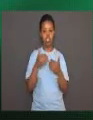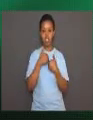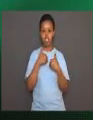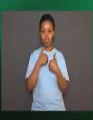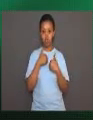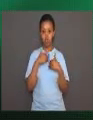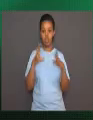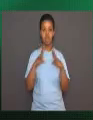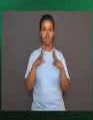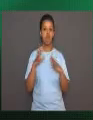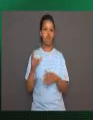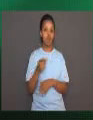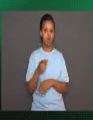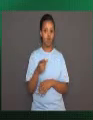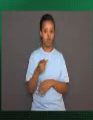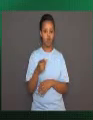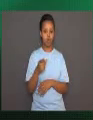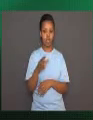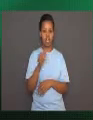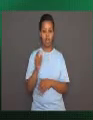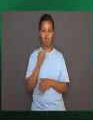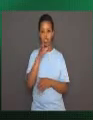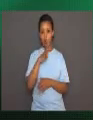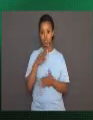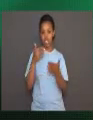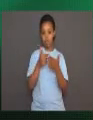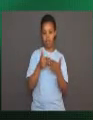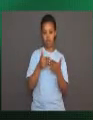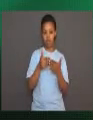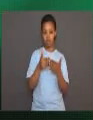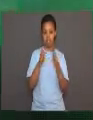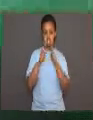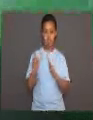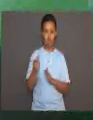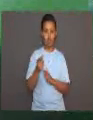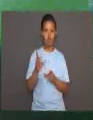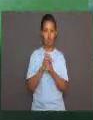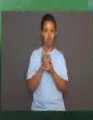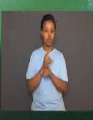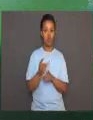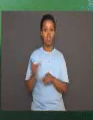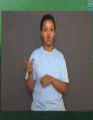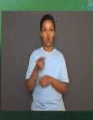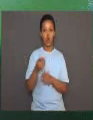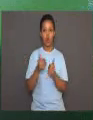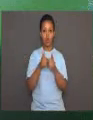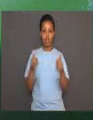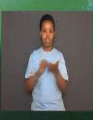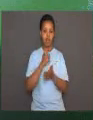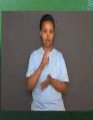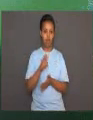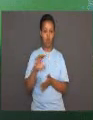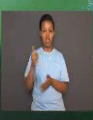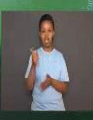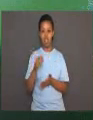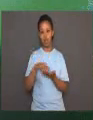comfortable being closer to them than they naturally would. The next learned behavior